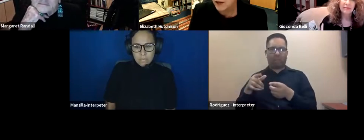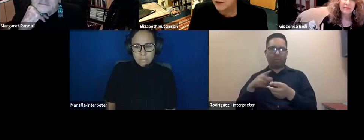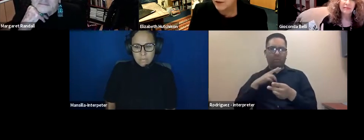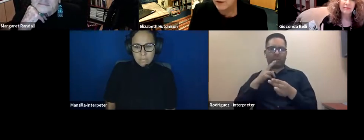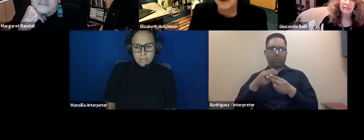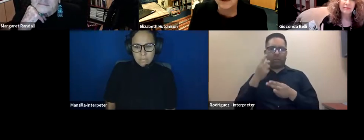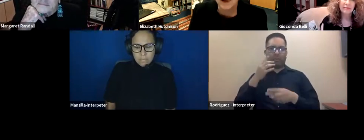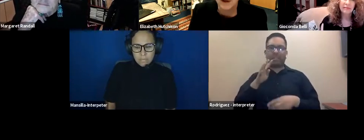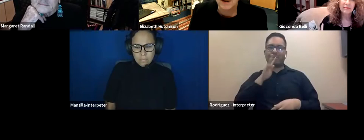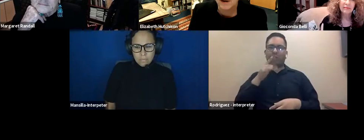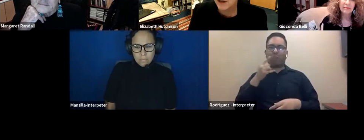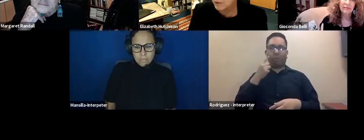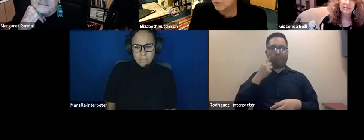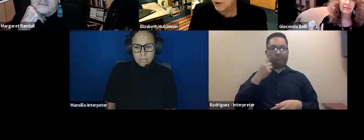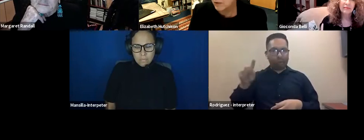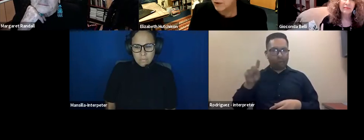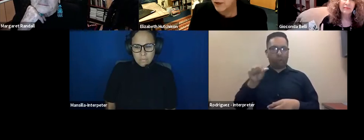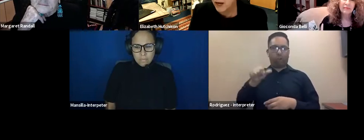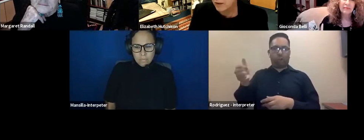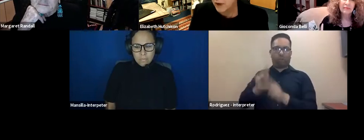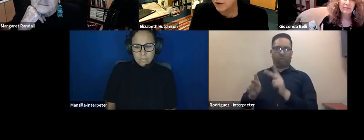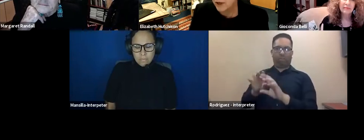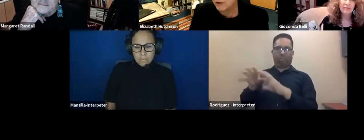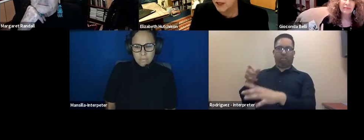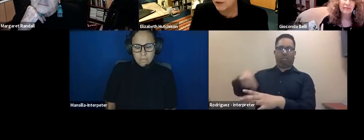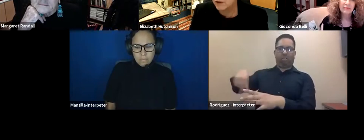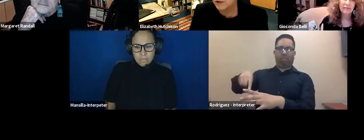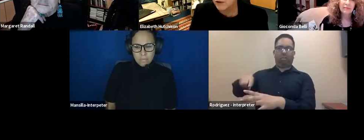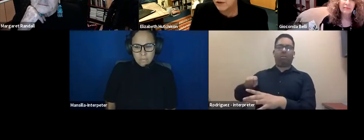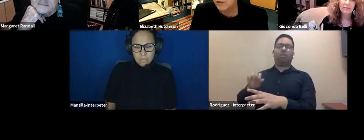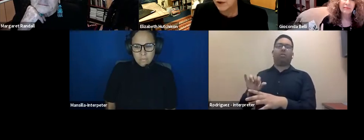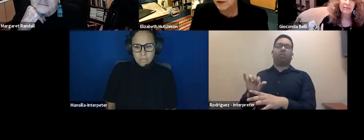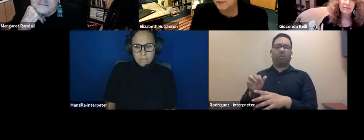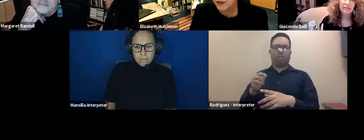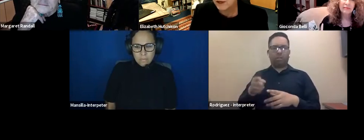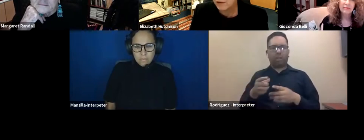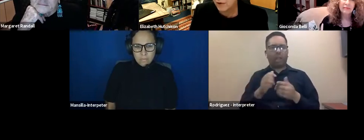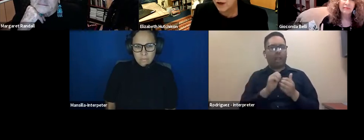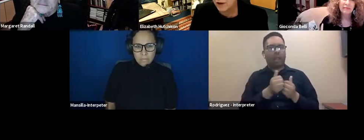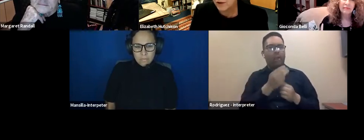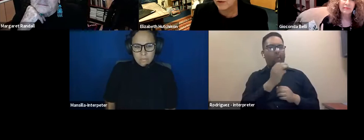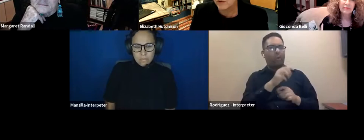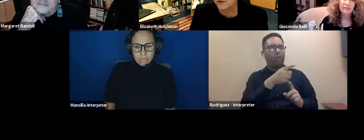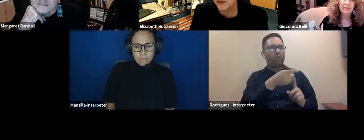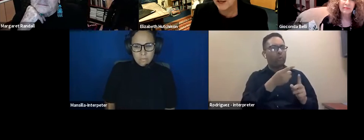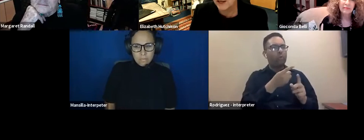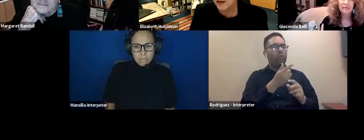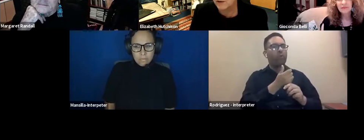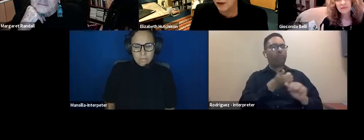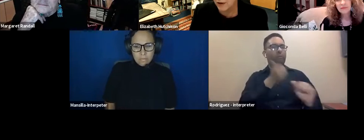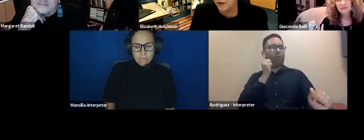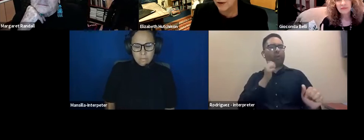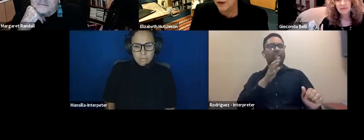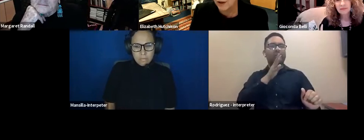And this, uh, audience member is wondering how Margaret has managed to avoid speaking for others or speaking